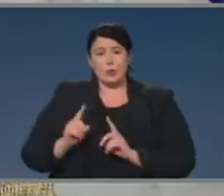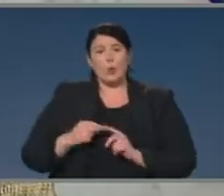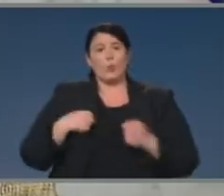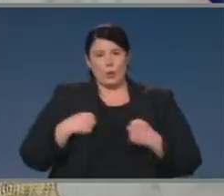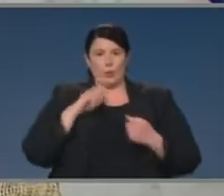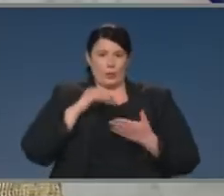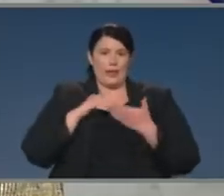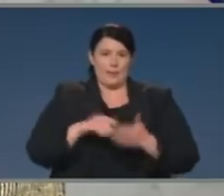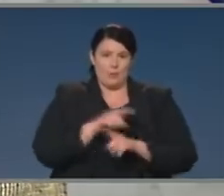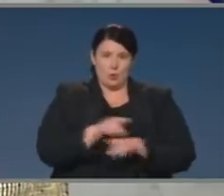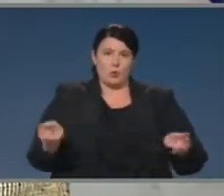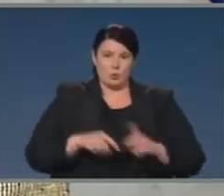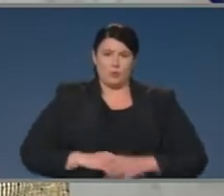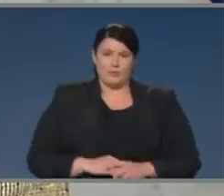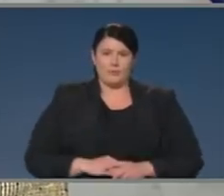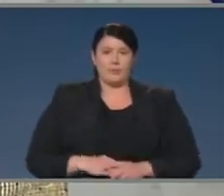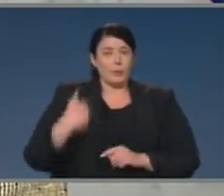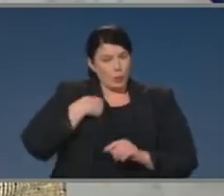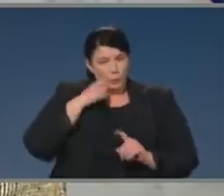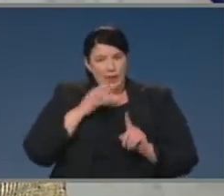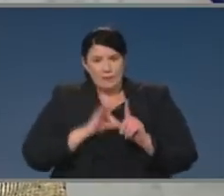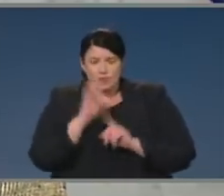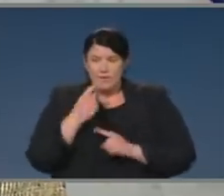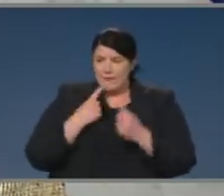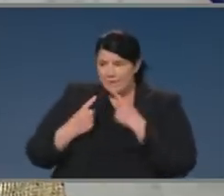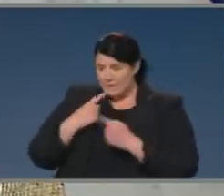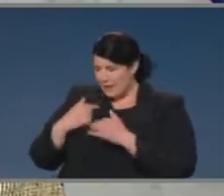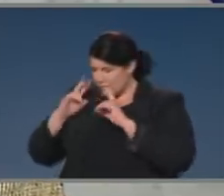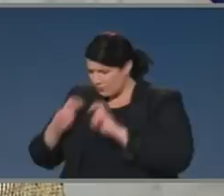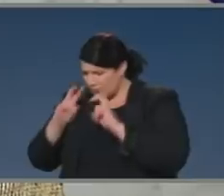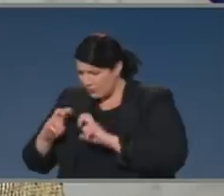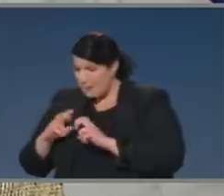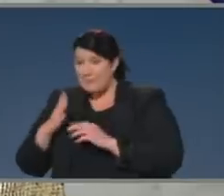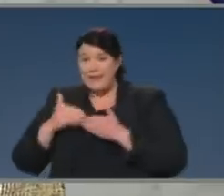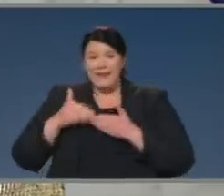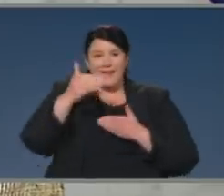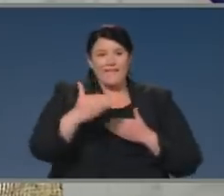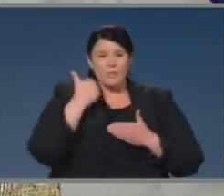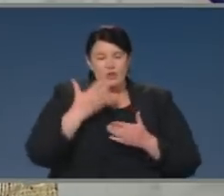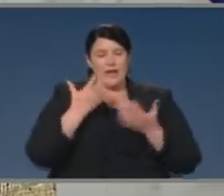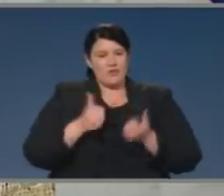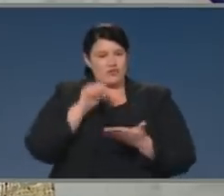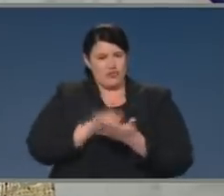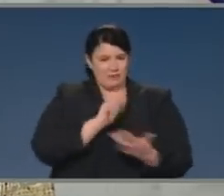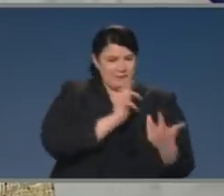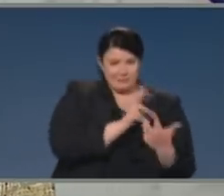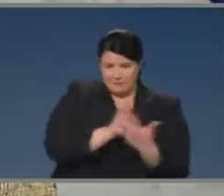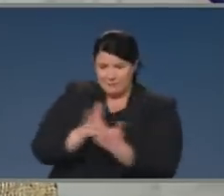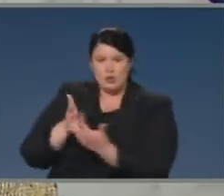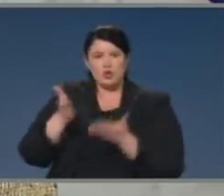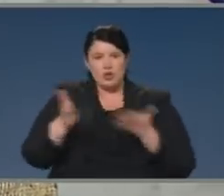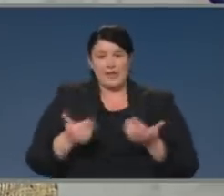community. We will significantly improve the data so that we can be much more informed. And we will take on the responsibility